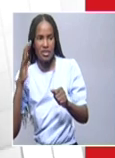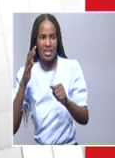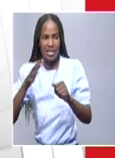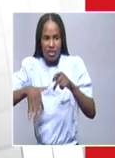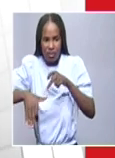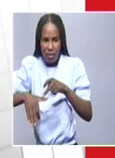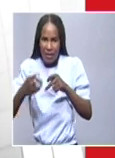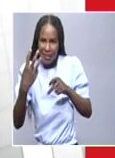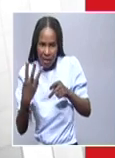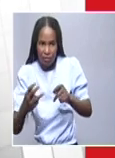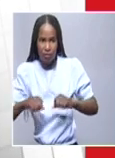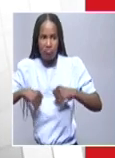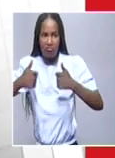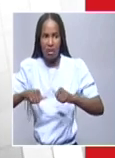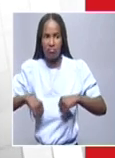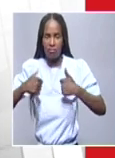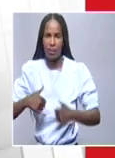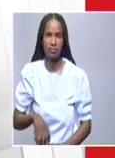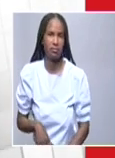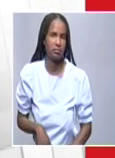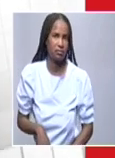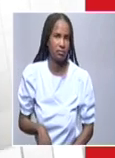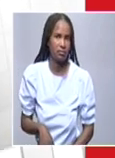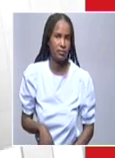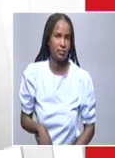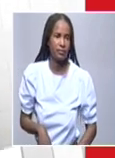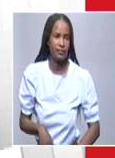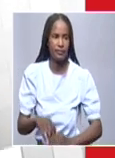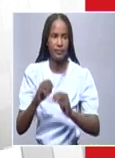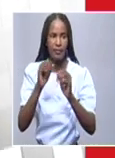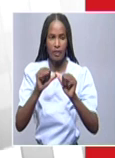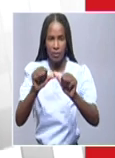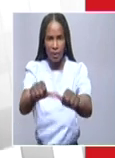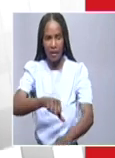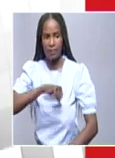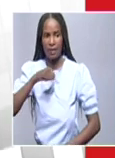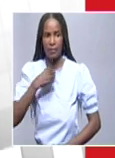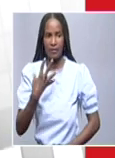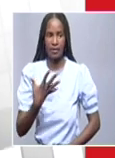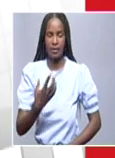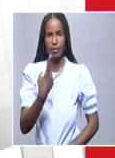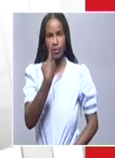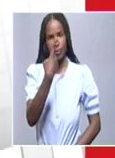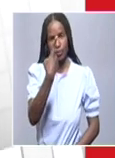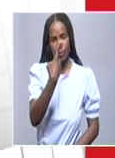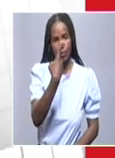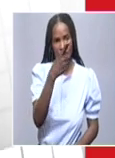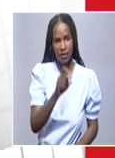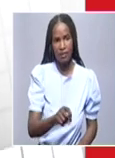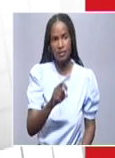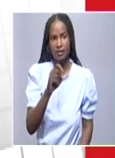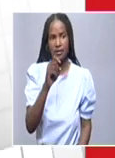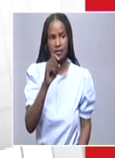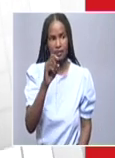The number of active cases now stand at 1,075.